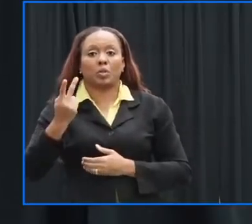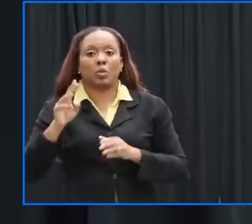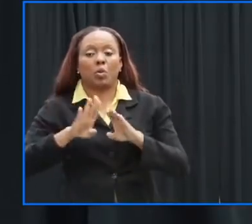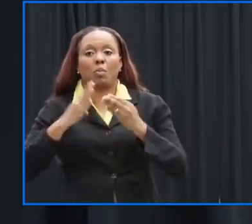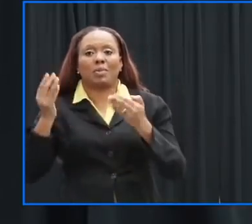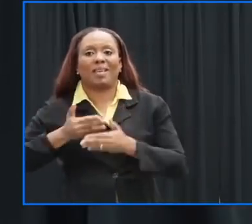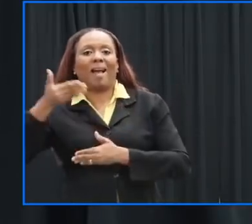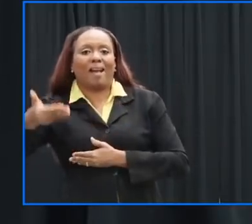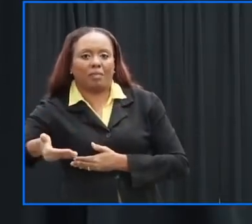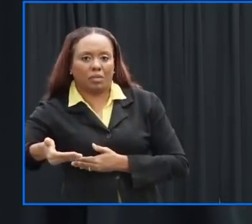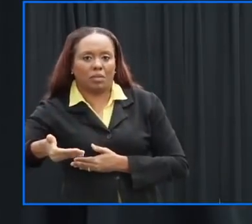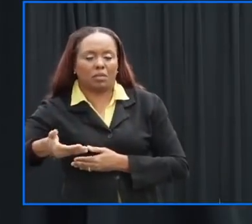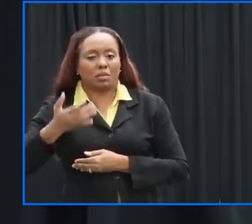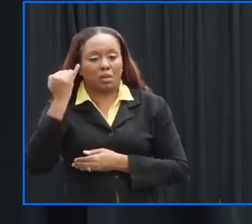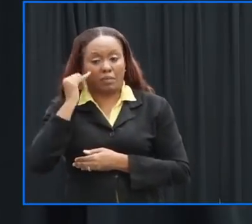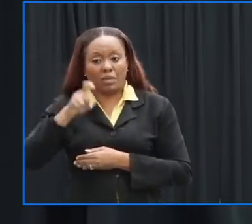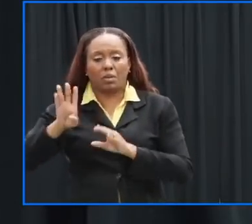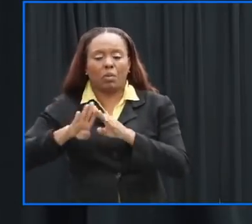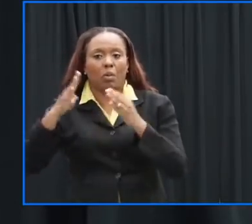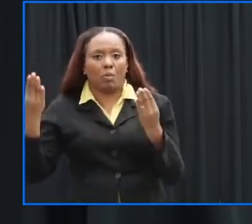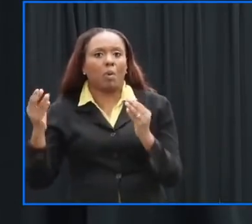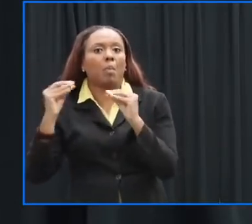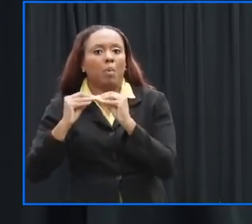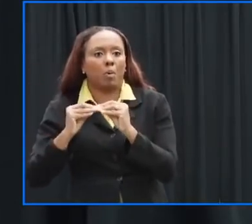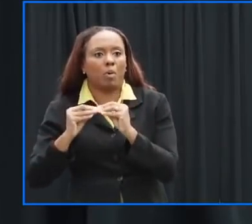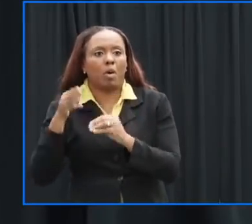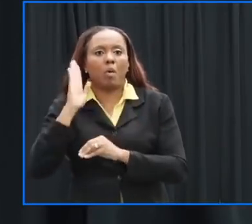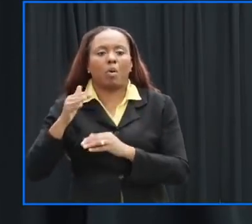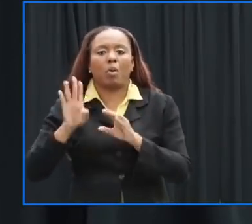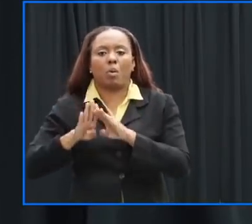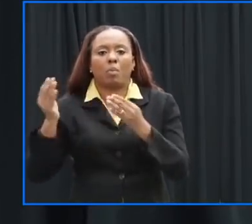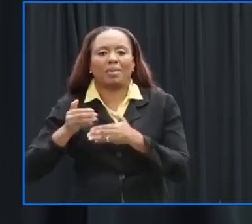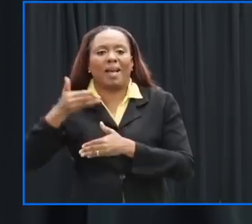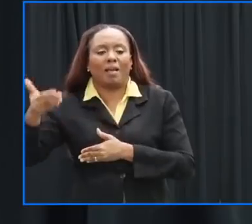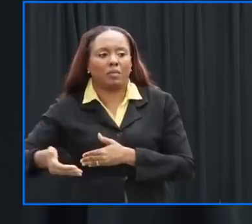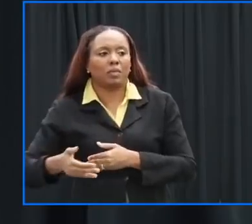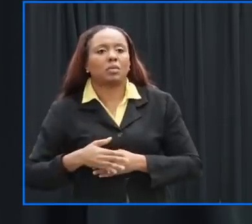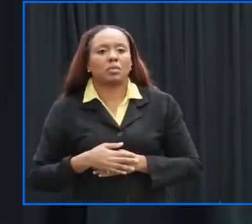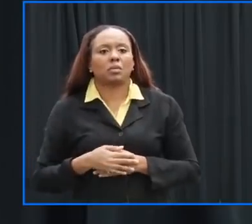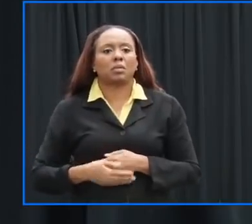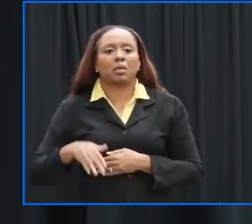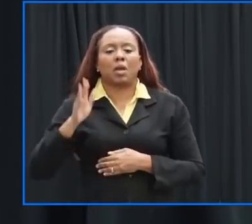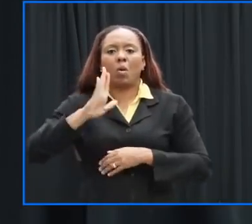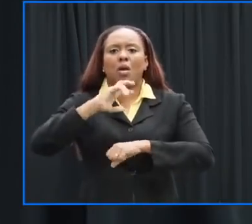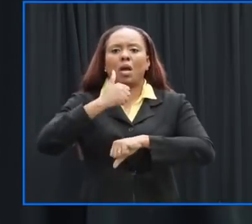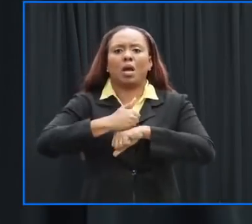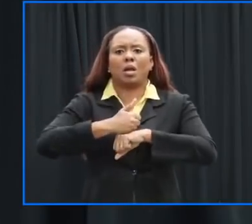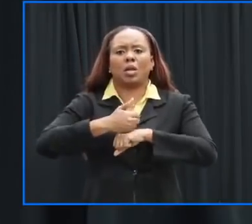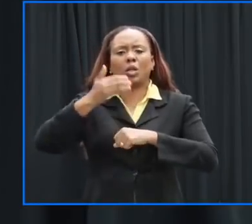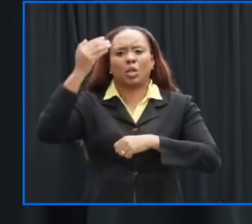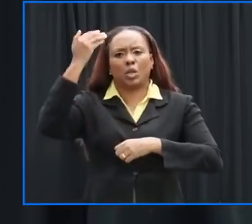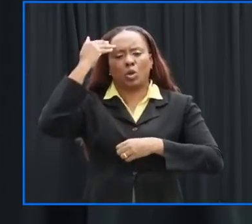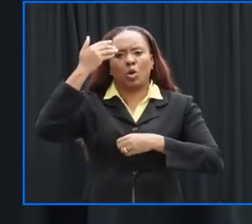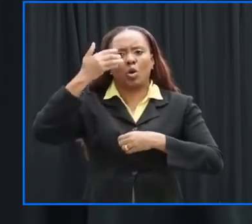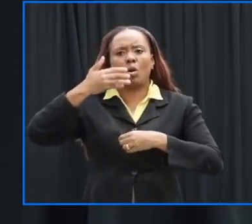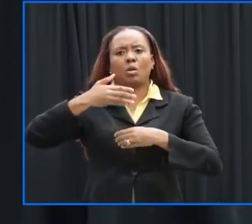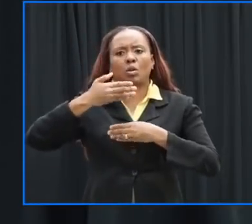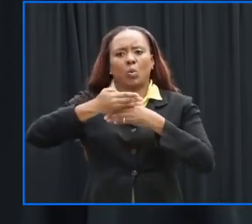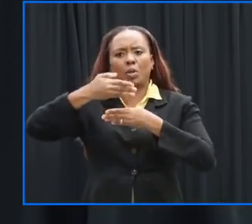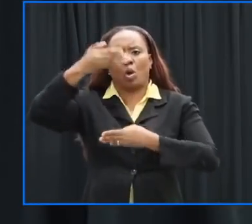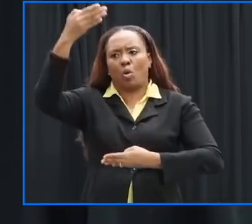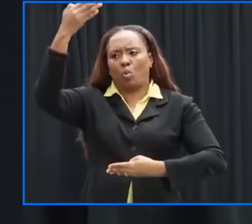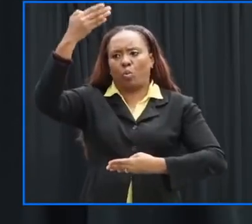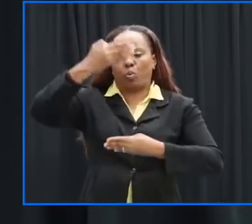after the event if we need to open those shelters the shutters have started to be put in place at all of our category one